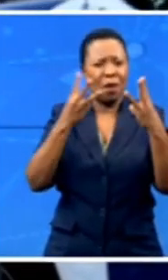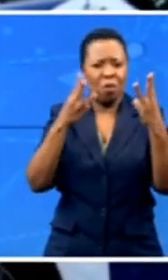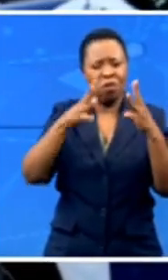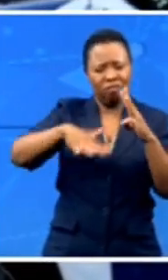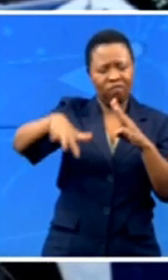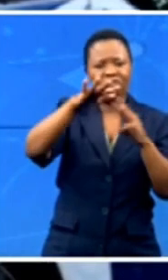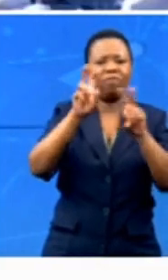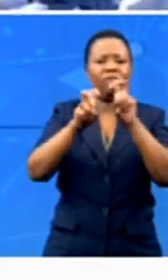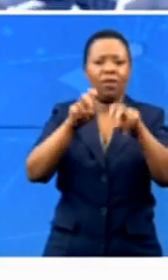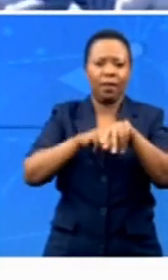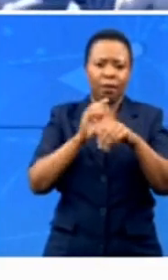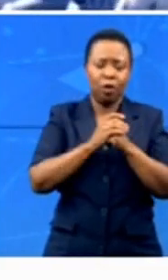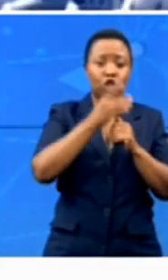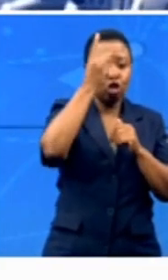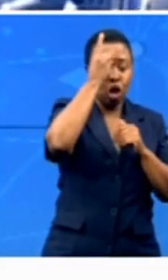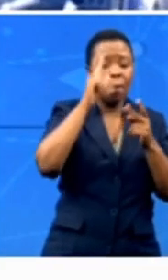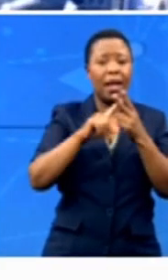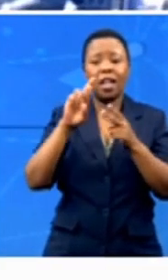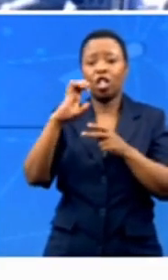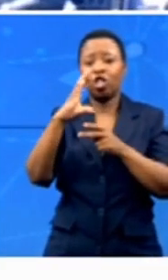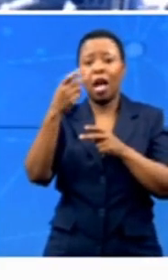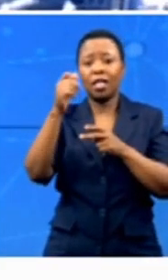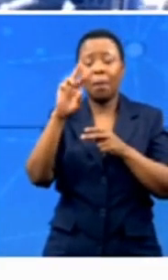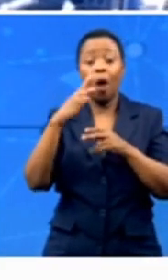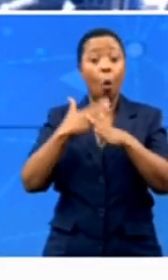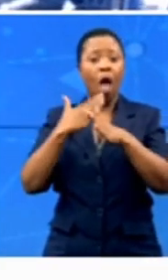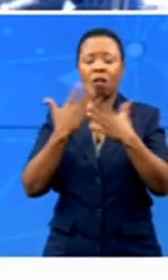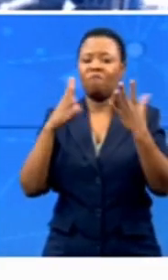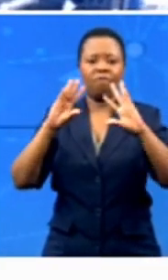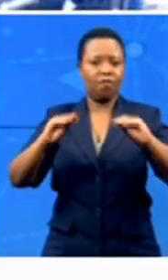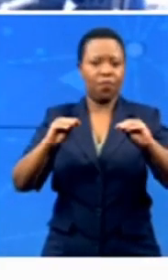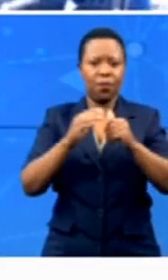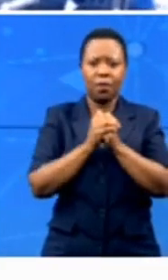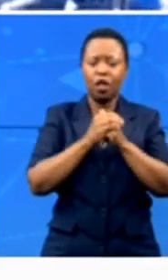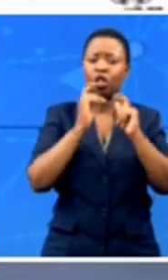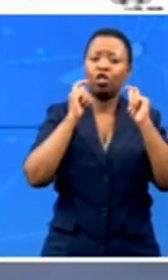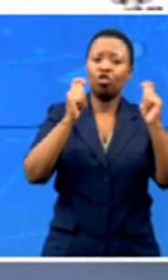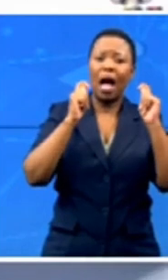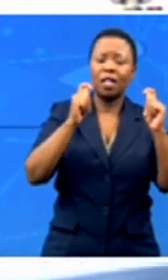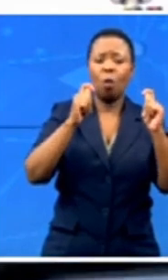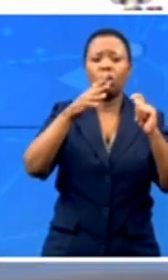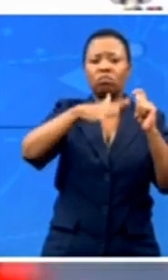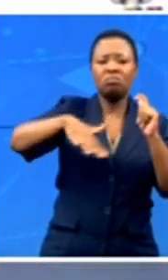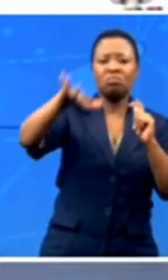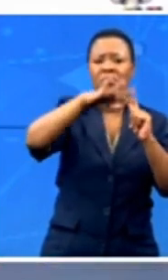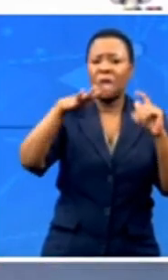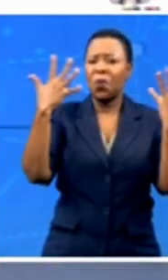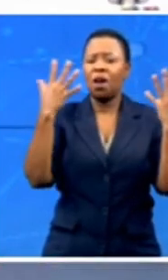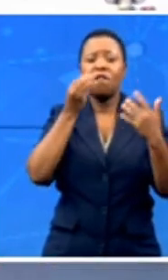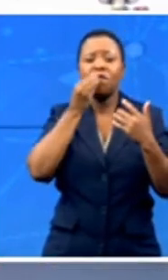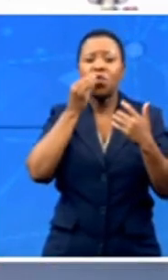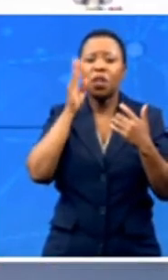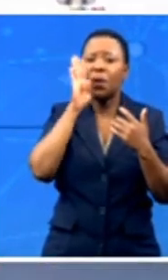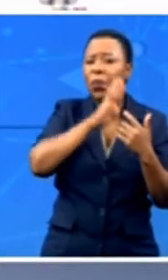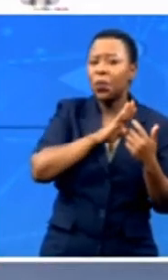ceased operations. Damage to transport infrastructure caused fuel and food shortages, which led to queues outside petrol